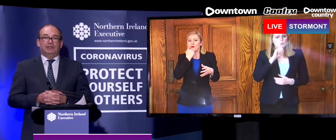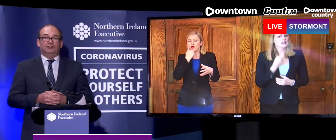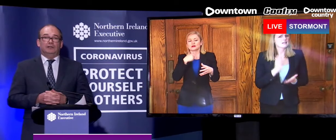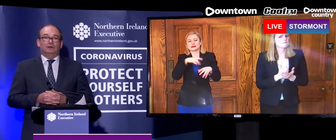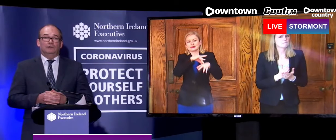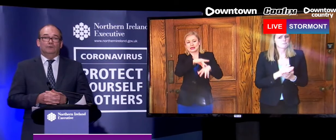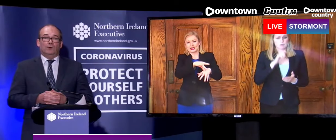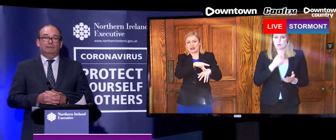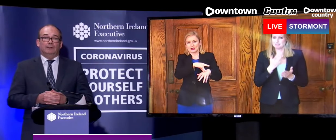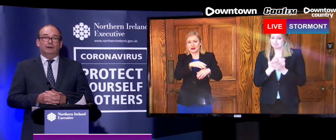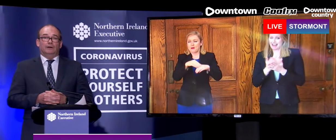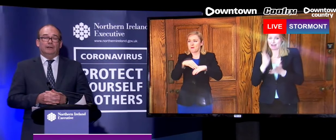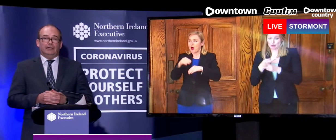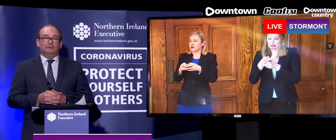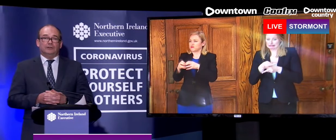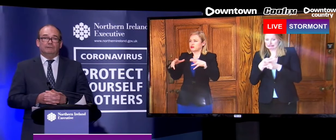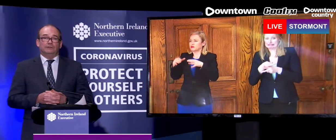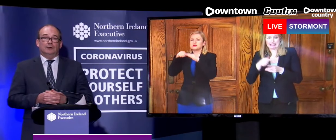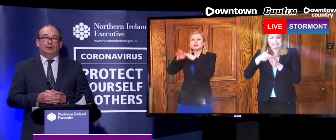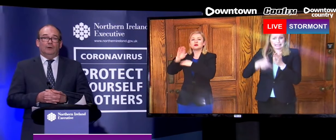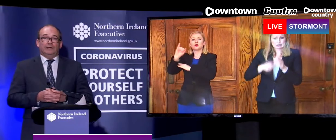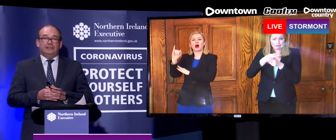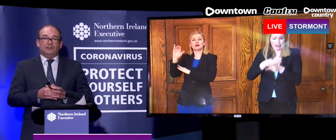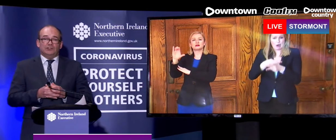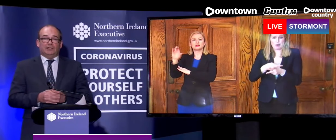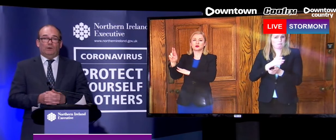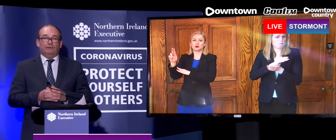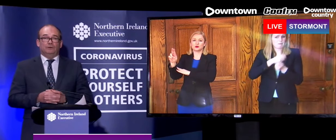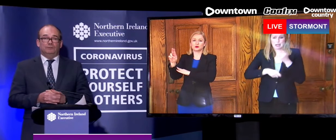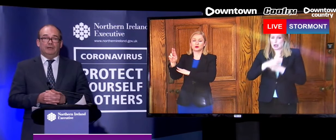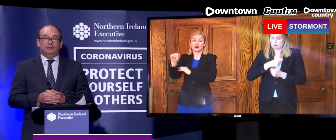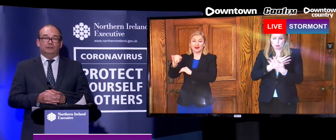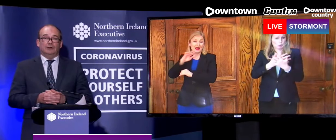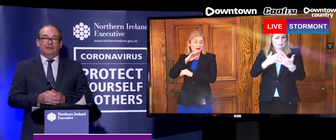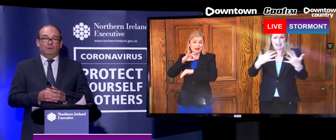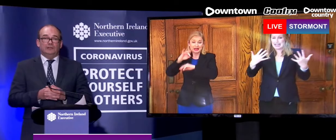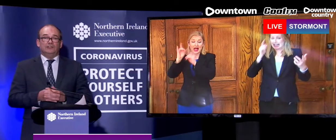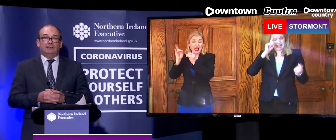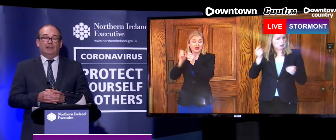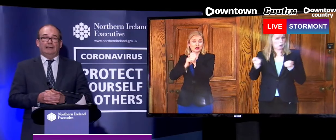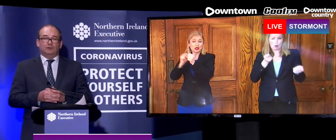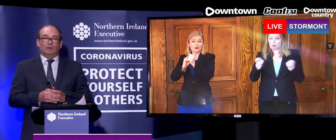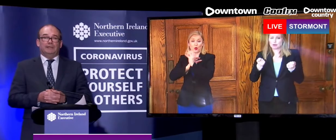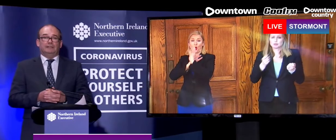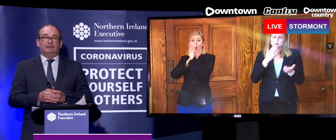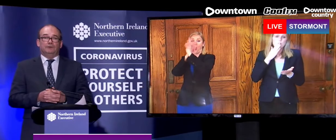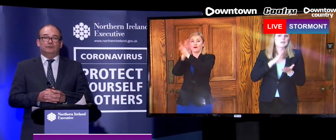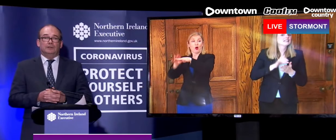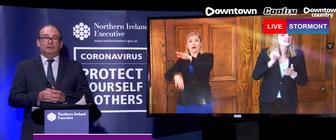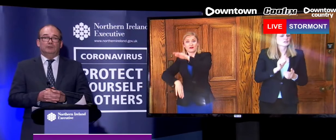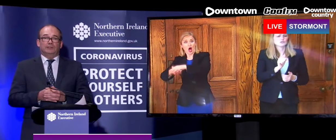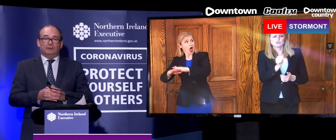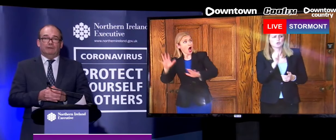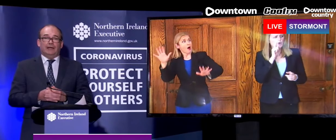and potentially overwhelm our health service. We need to stick with those measures. They will save lives and will make the